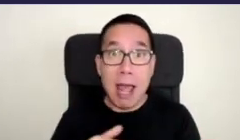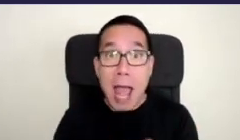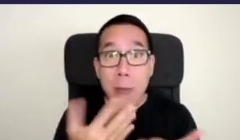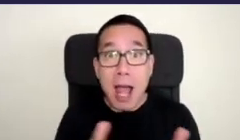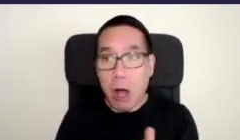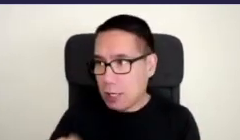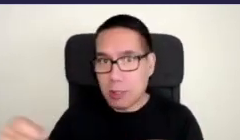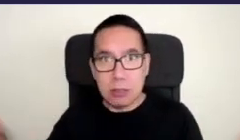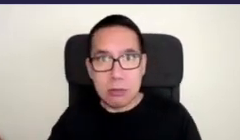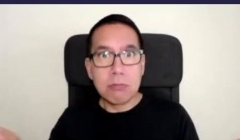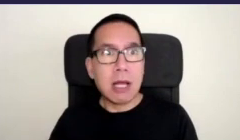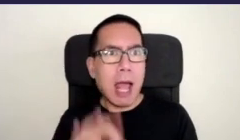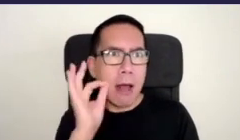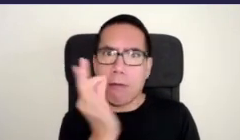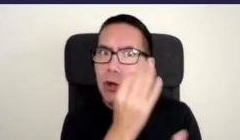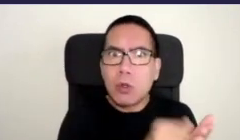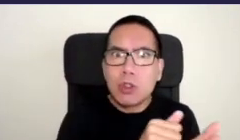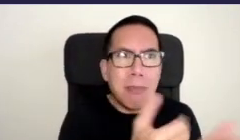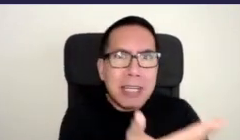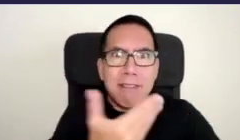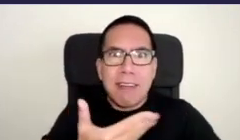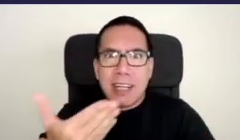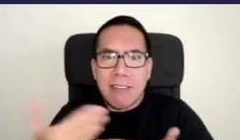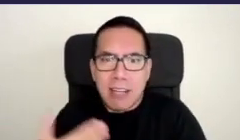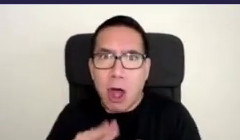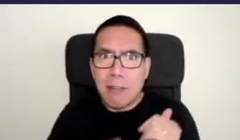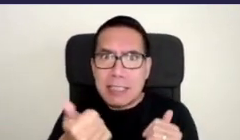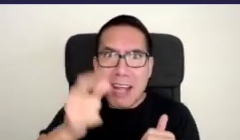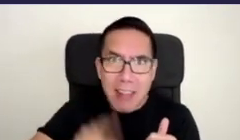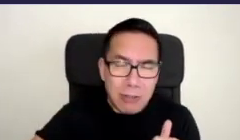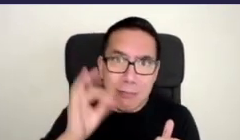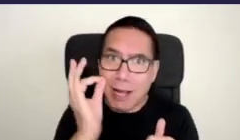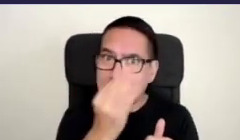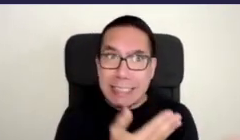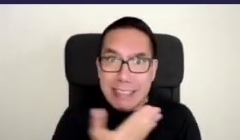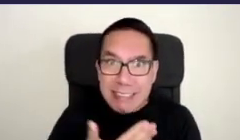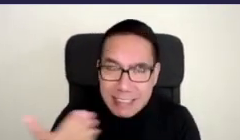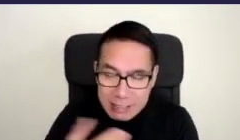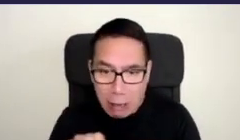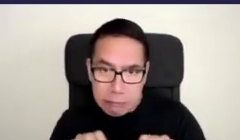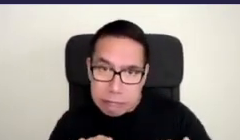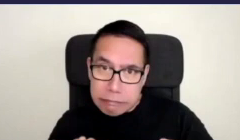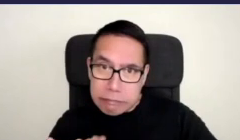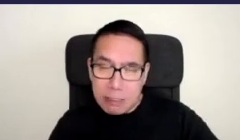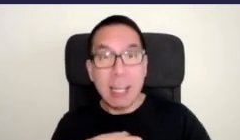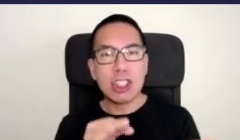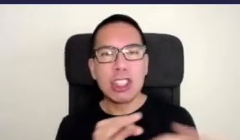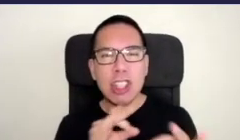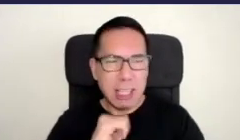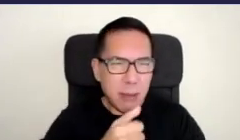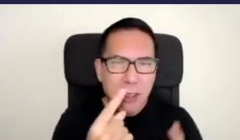local nurseries we've given 600 plants away and where we've been designing and setting up things